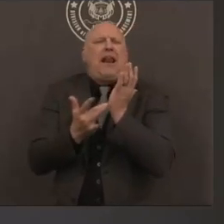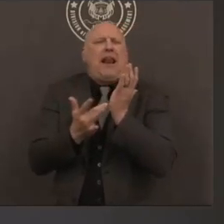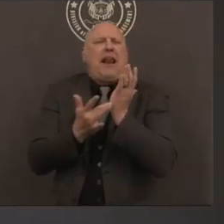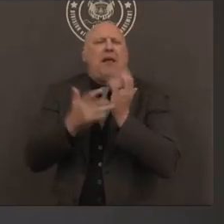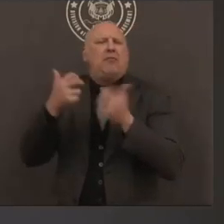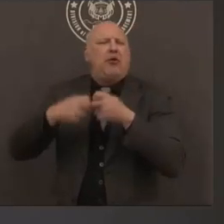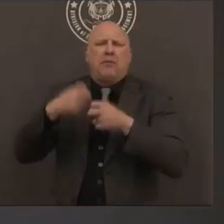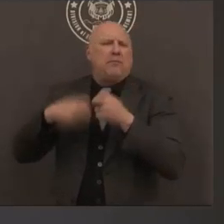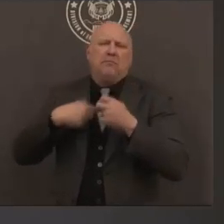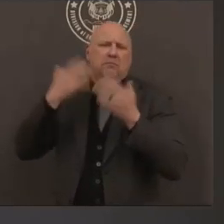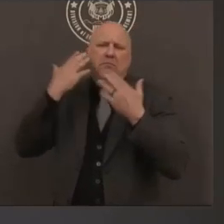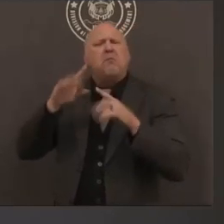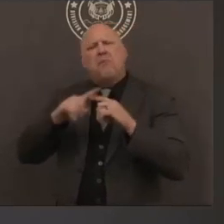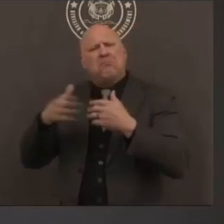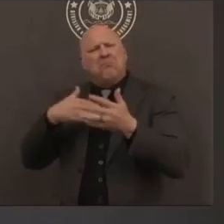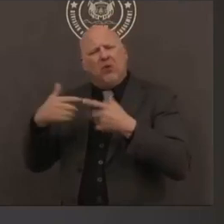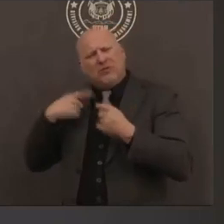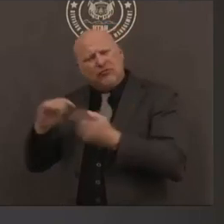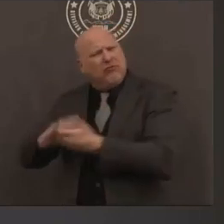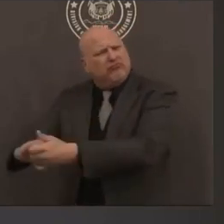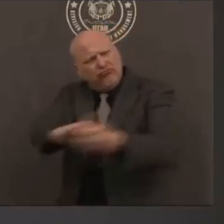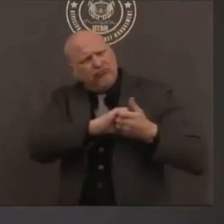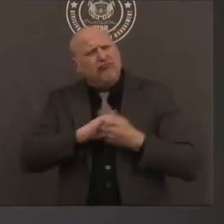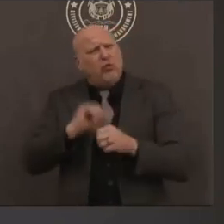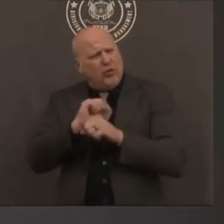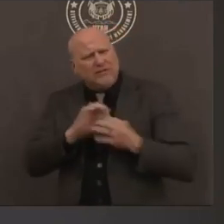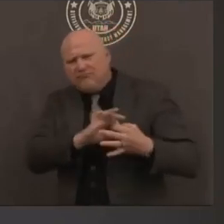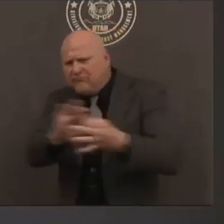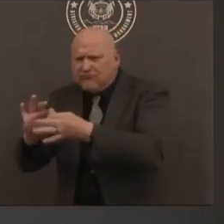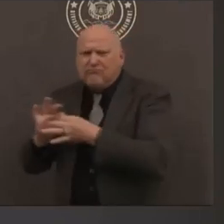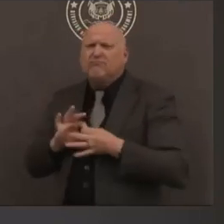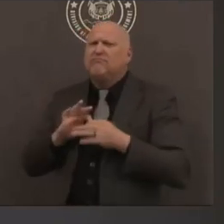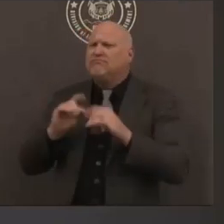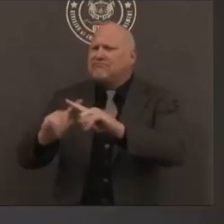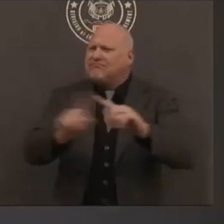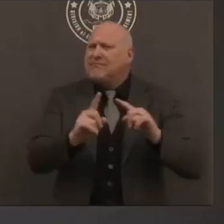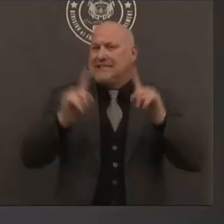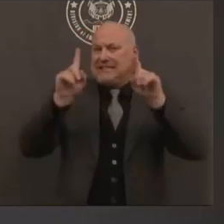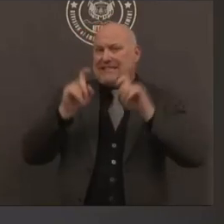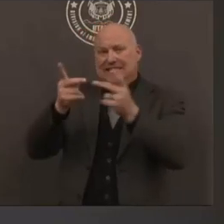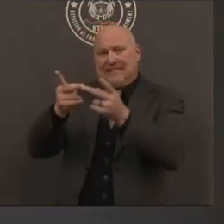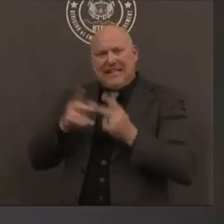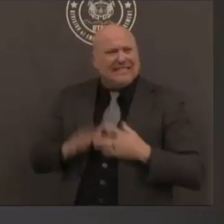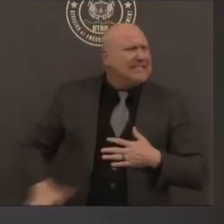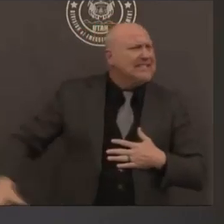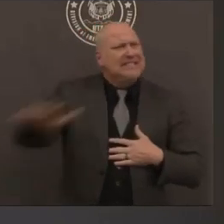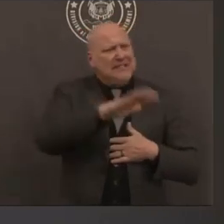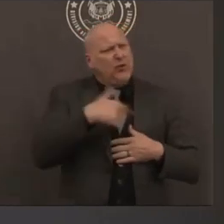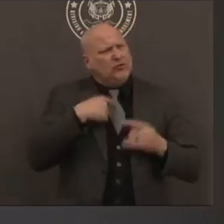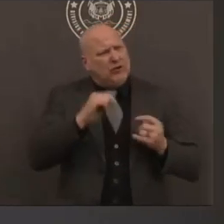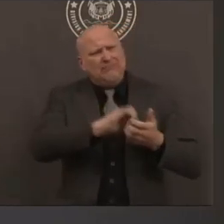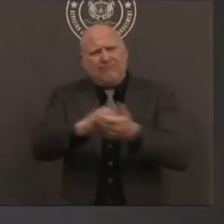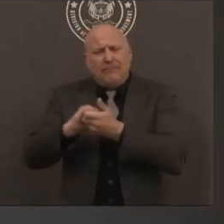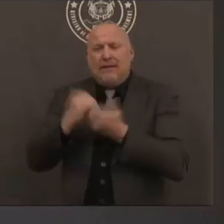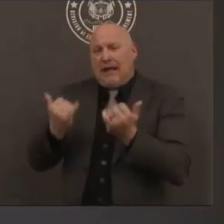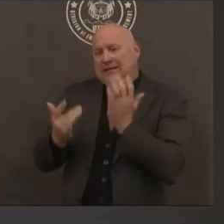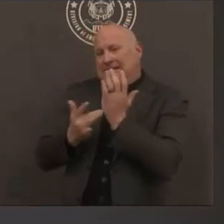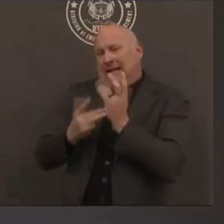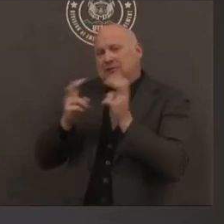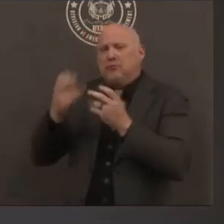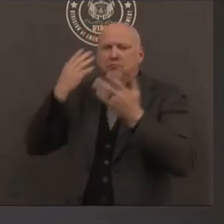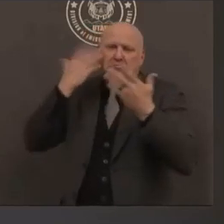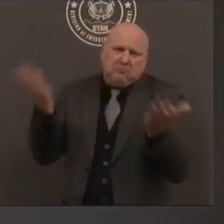um down to the public as well okay thanks okay thank you so much joe doherty